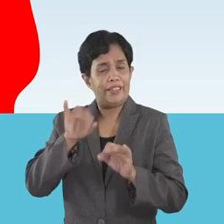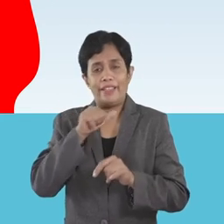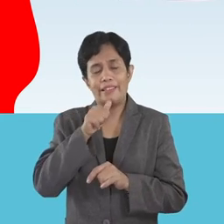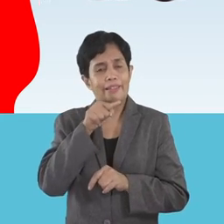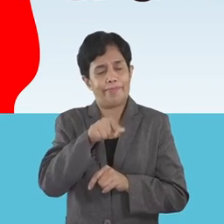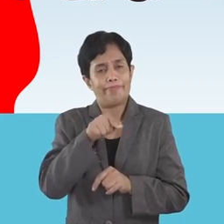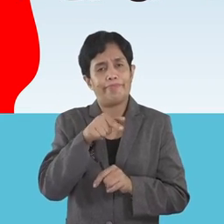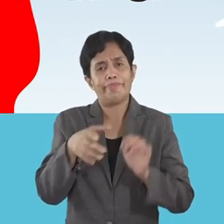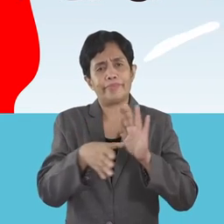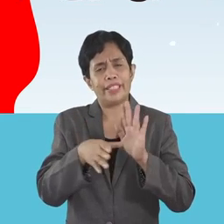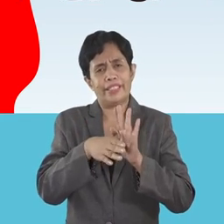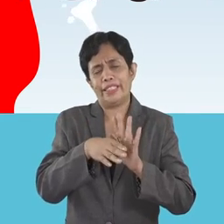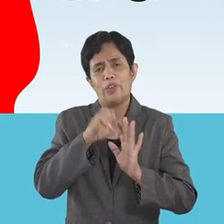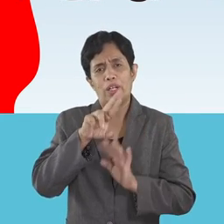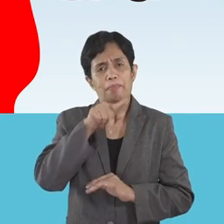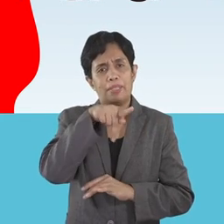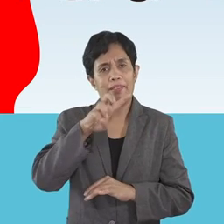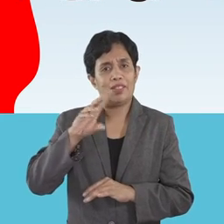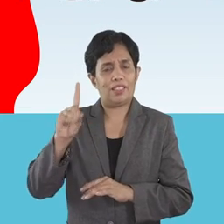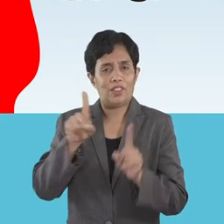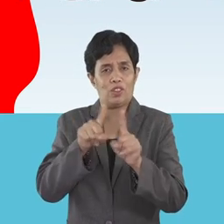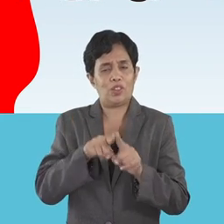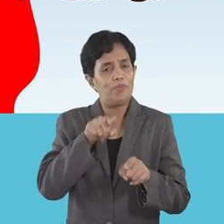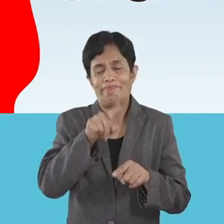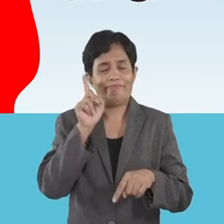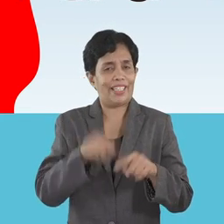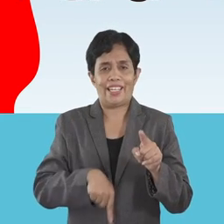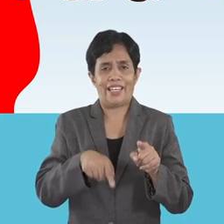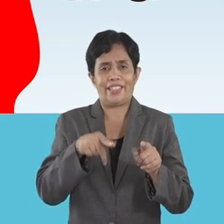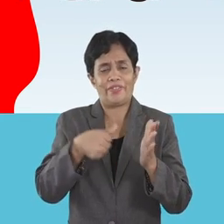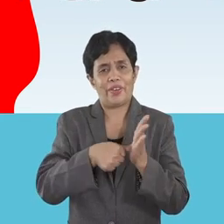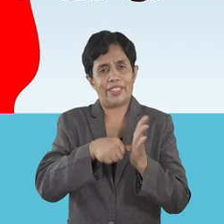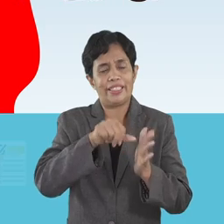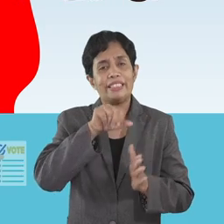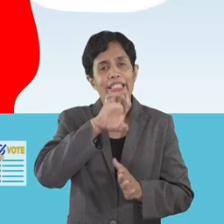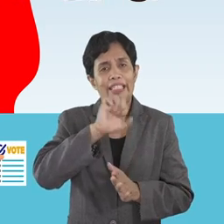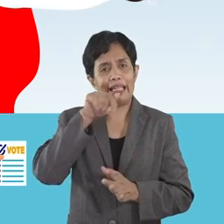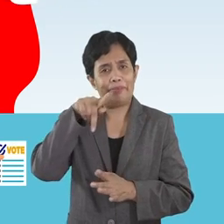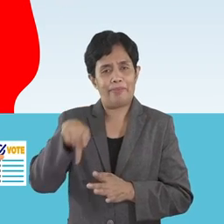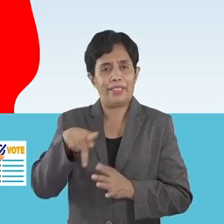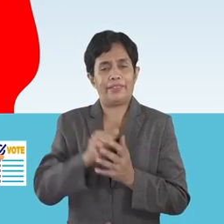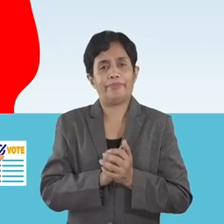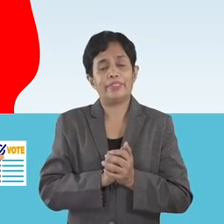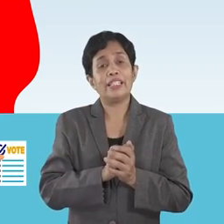If you're not a senior citizen or a PWD as well, you cannot vote in an EAPP.